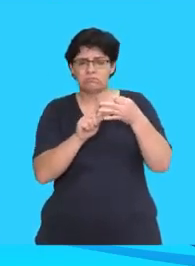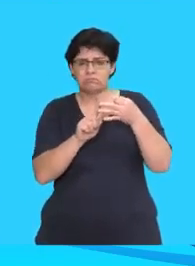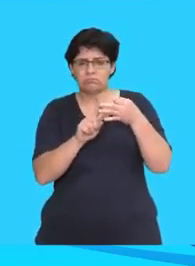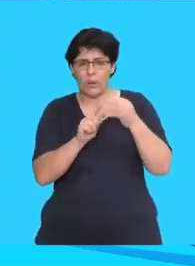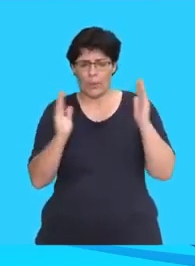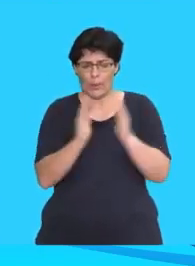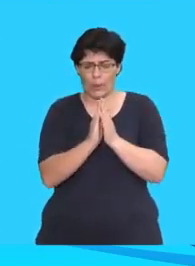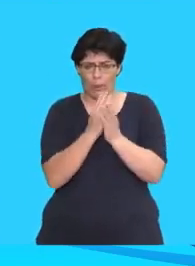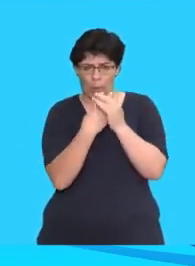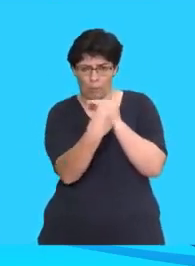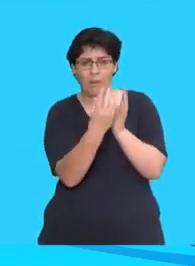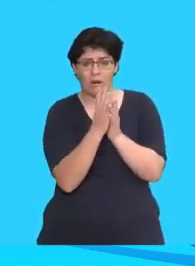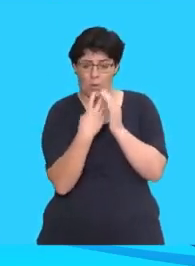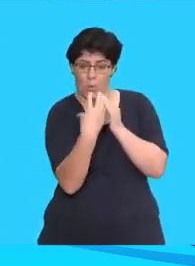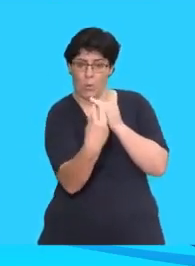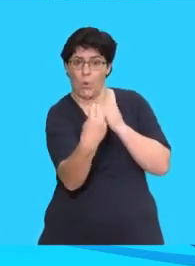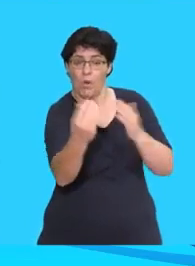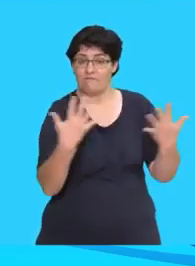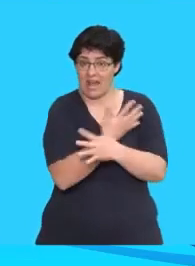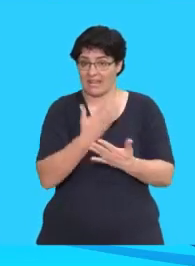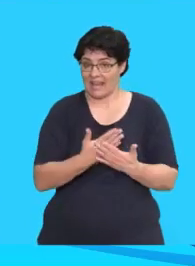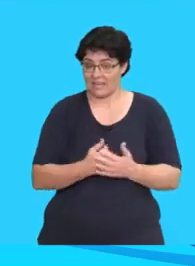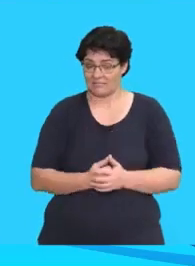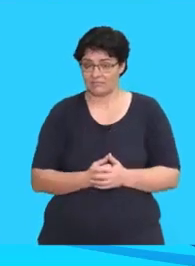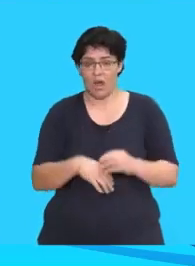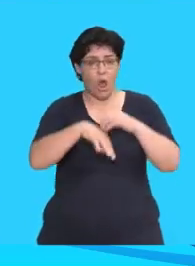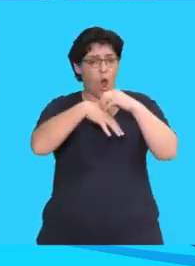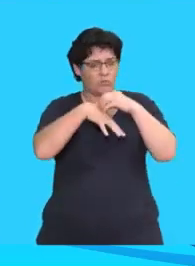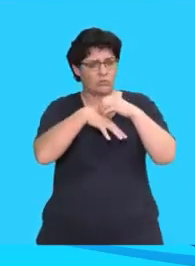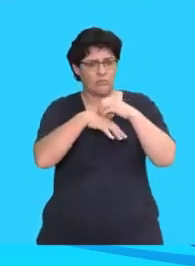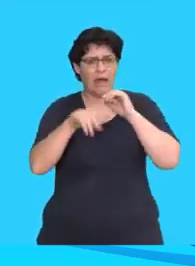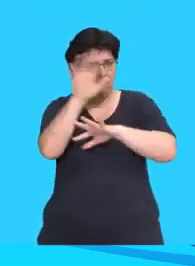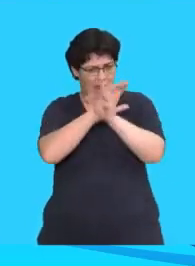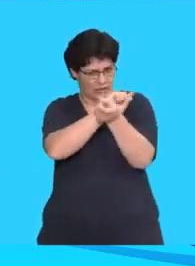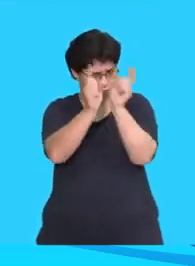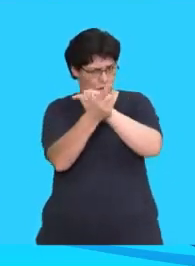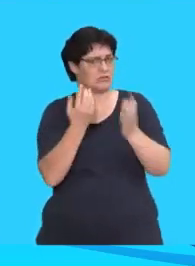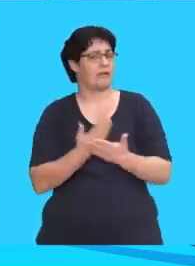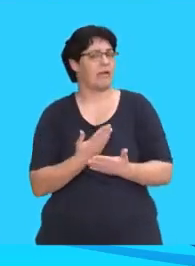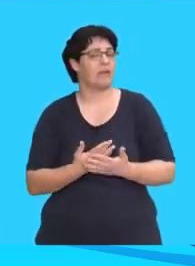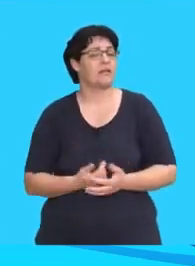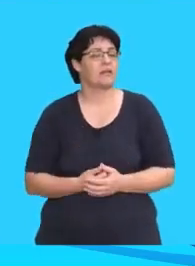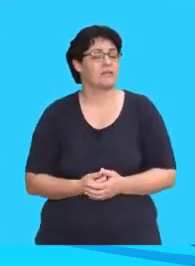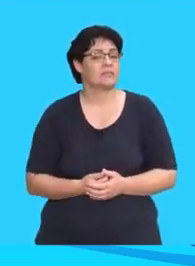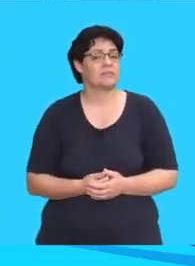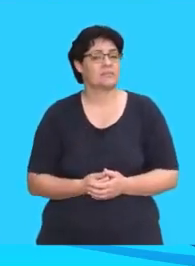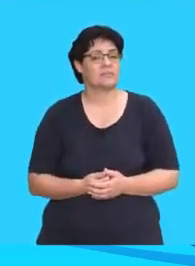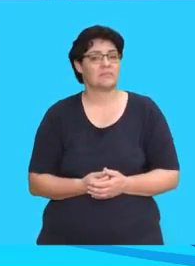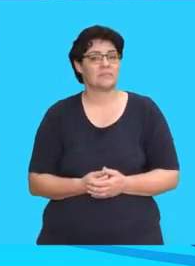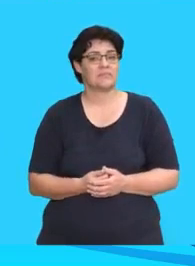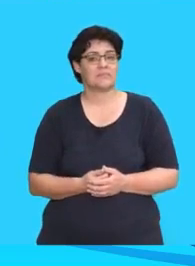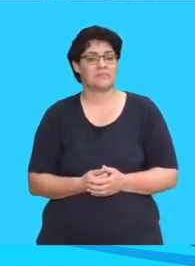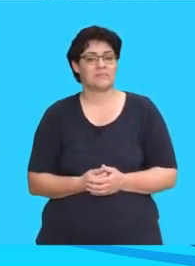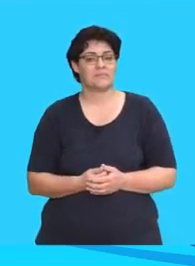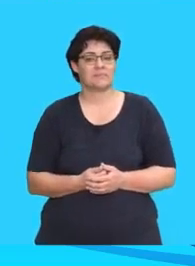squeeze through small spaces. Say, an octopus can change colour. An